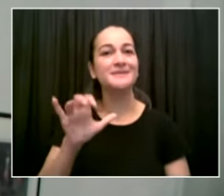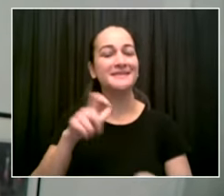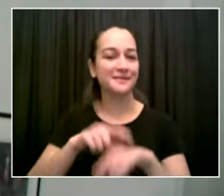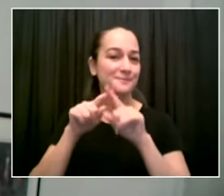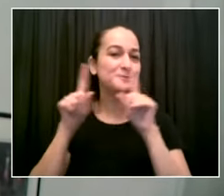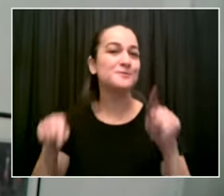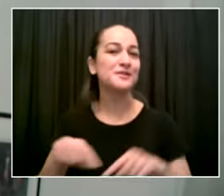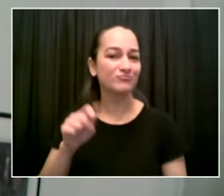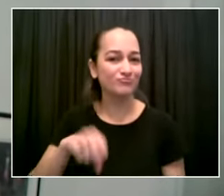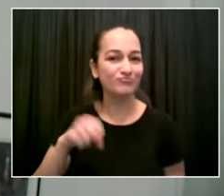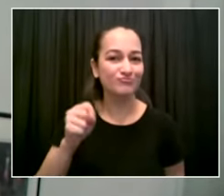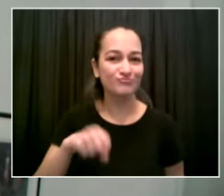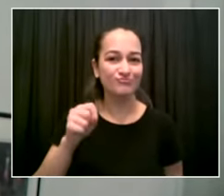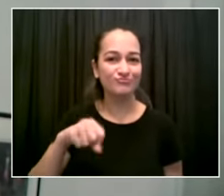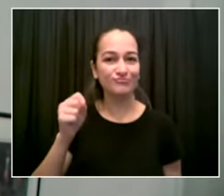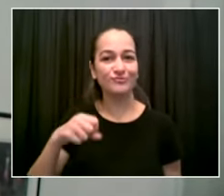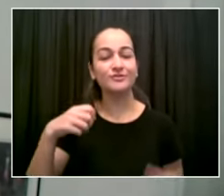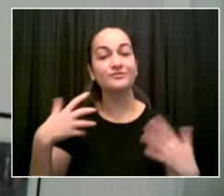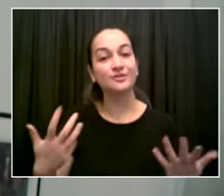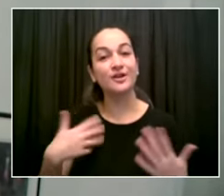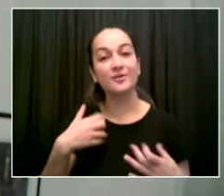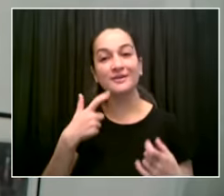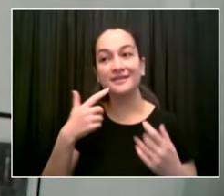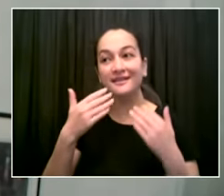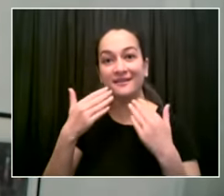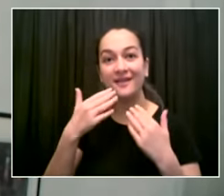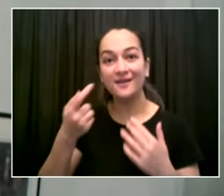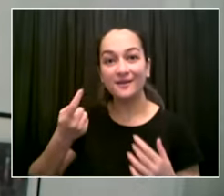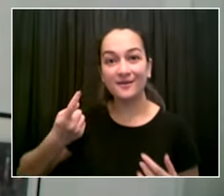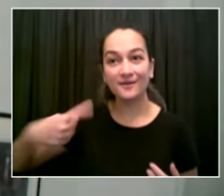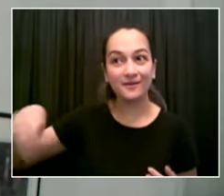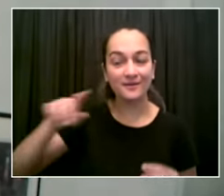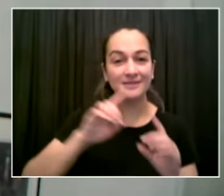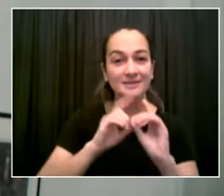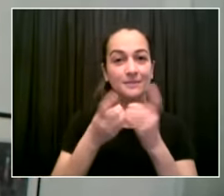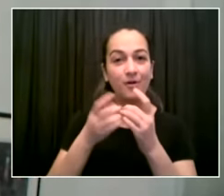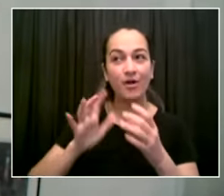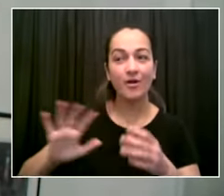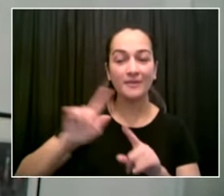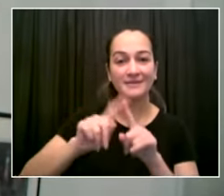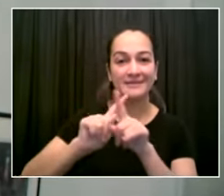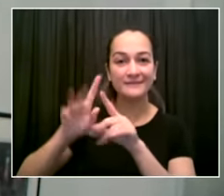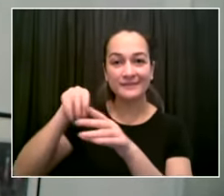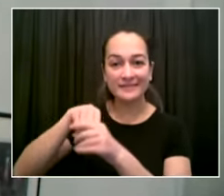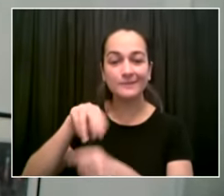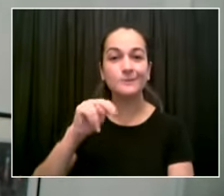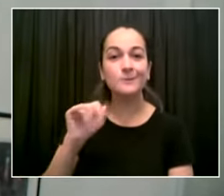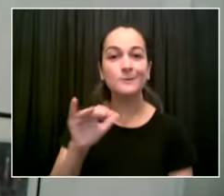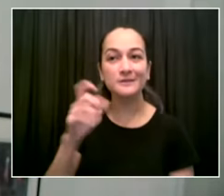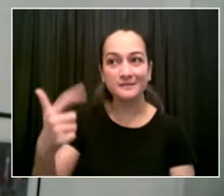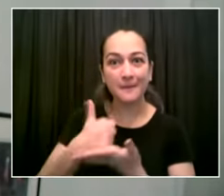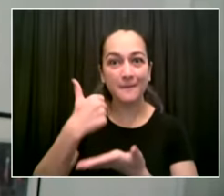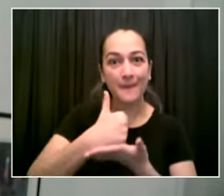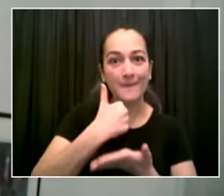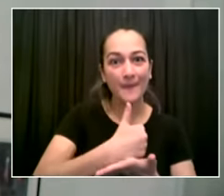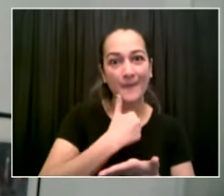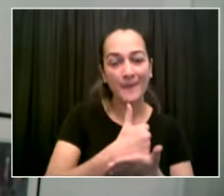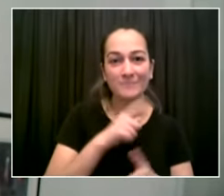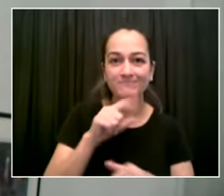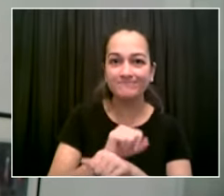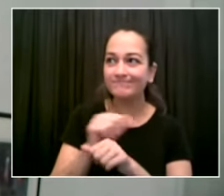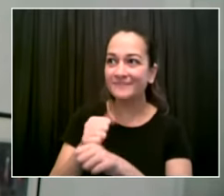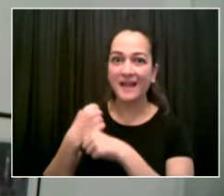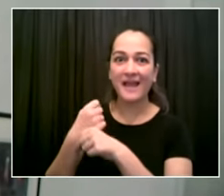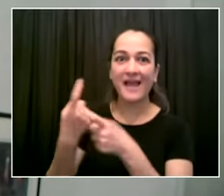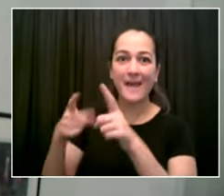have piloted a program with dss to help those in need it's called community first we've done since january and